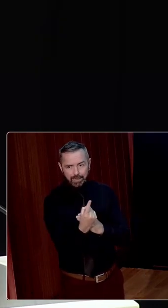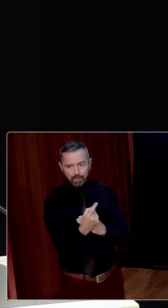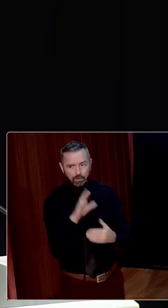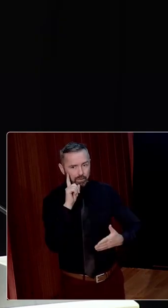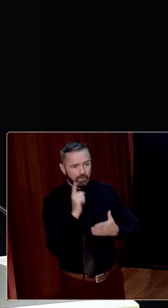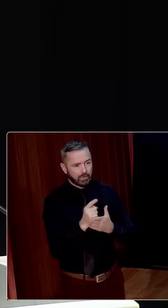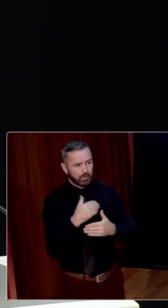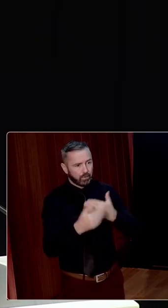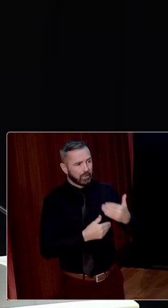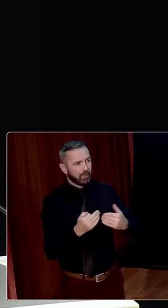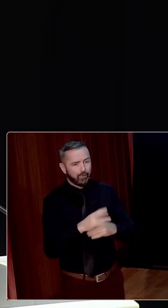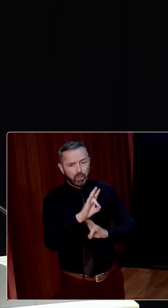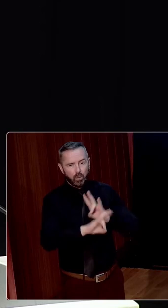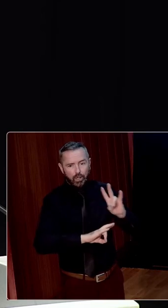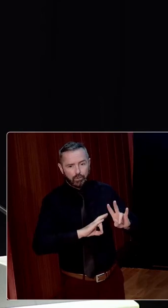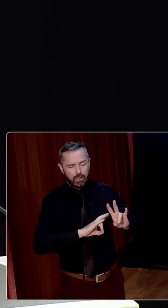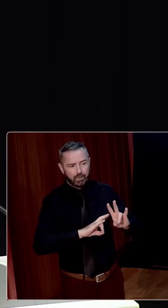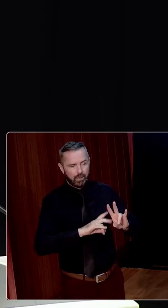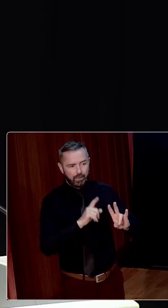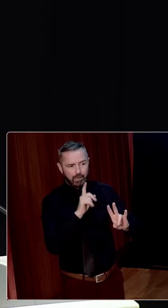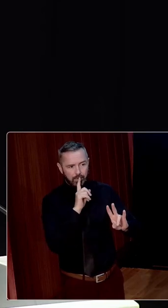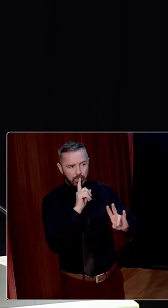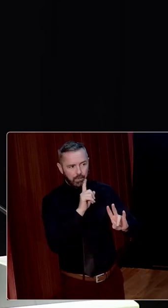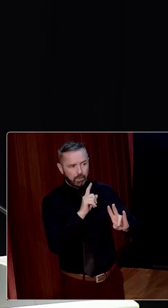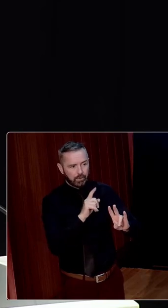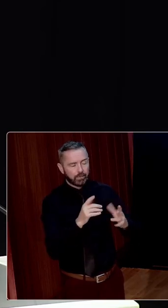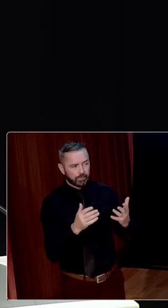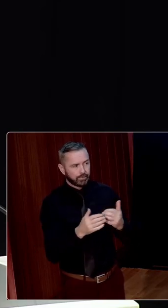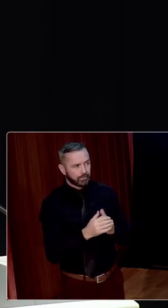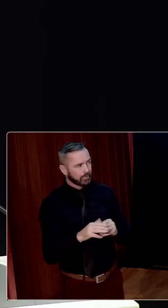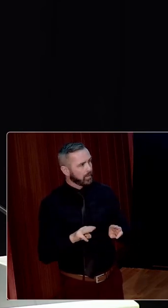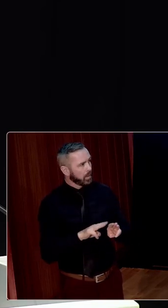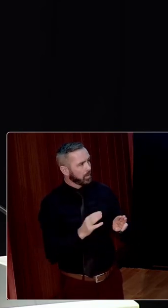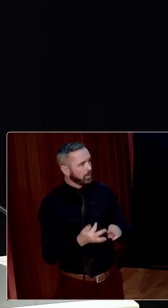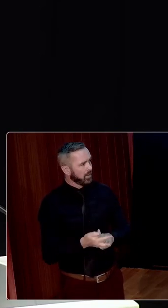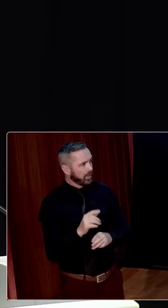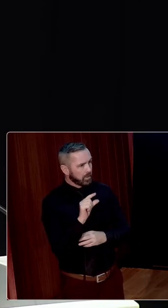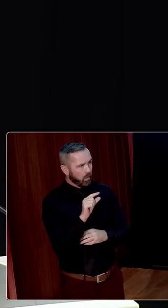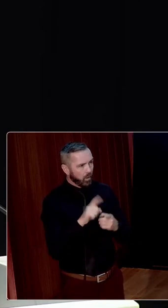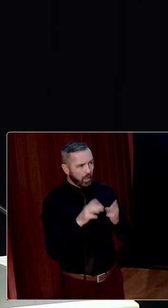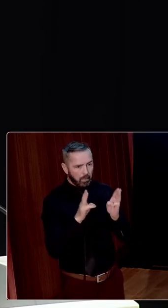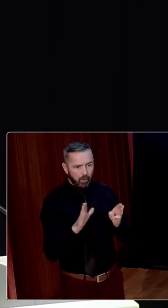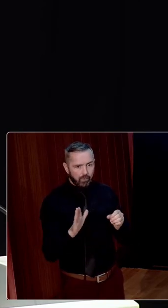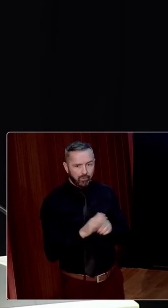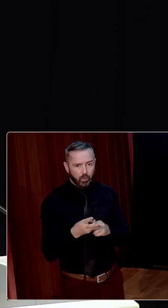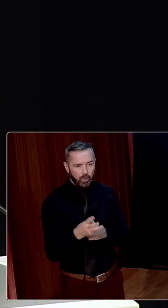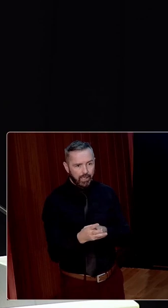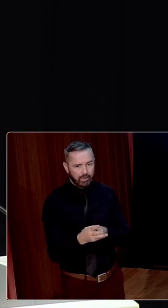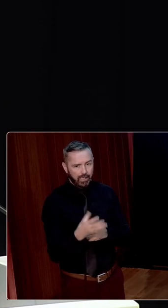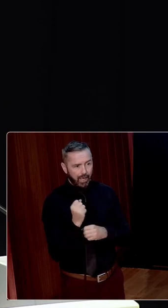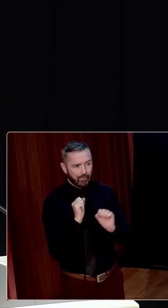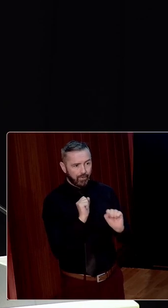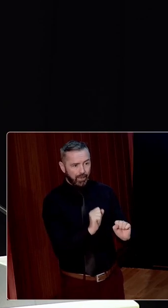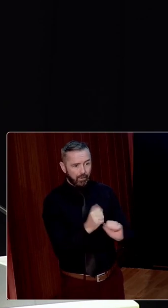to a determined process of inquiry. However, people found small and powerful ways to have their version